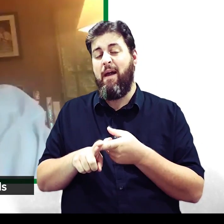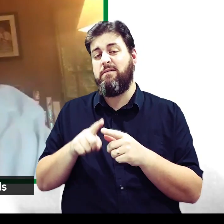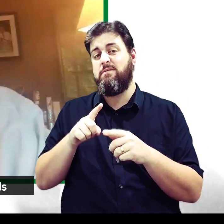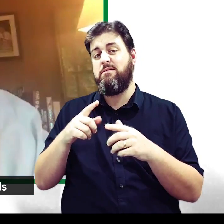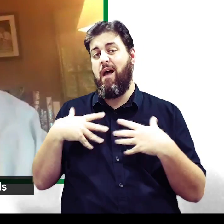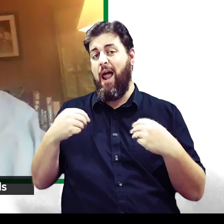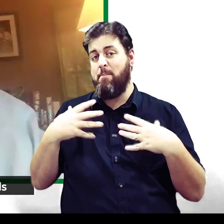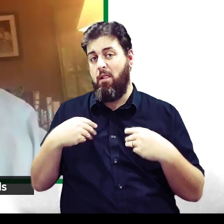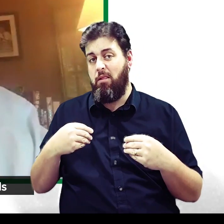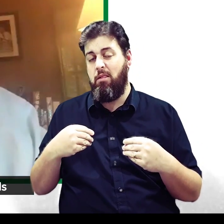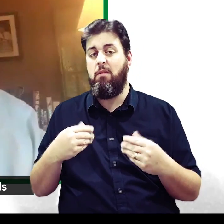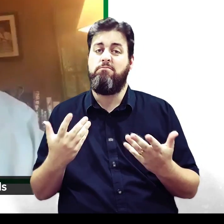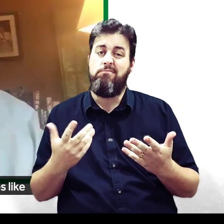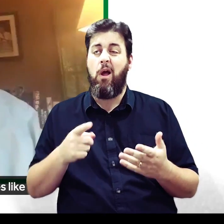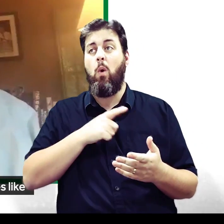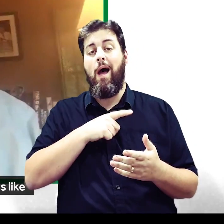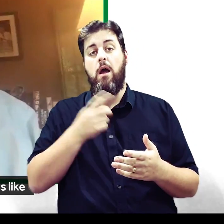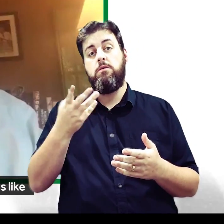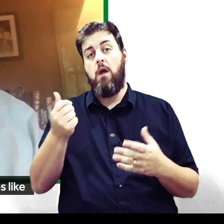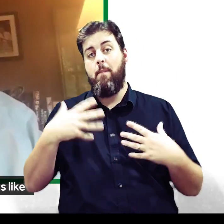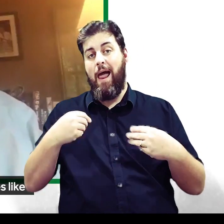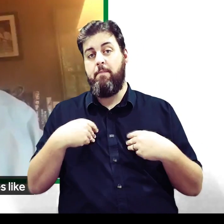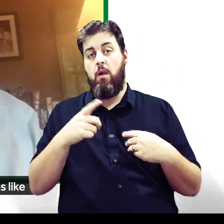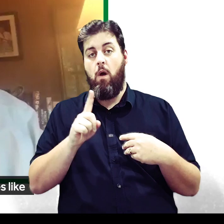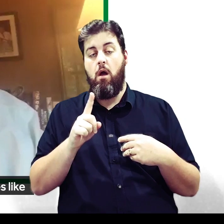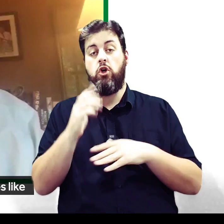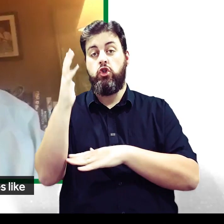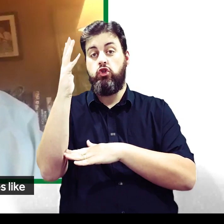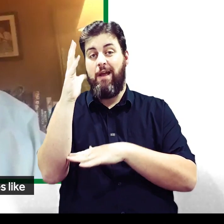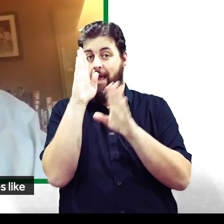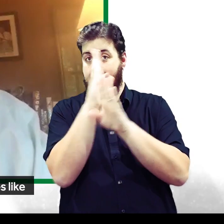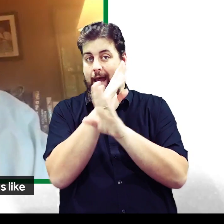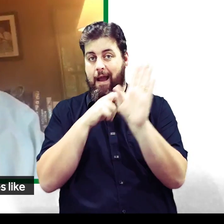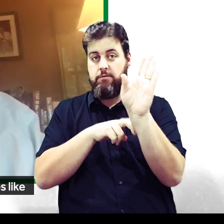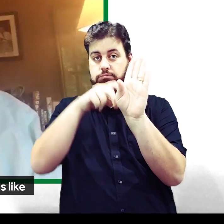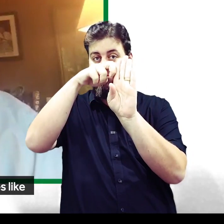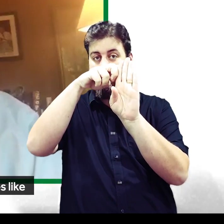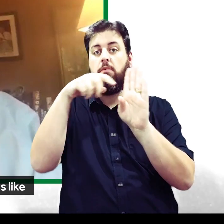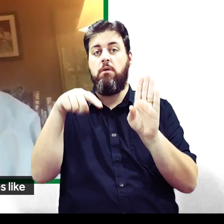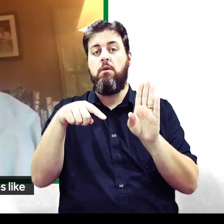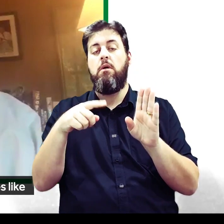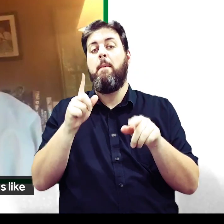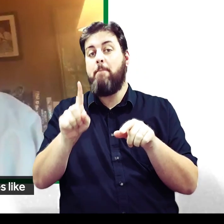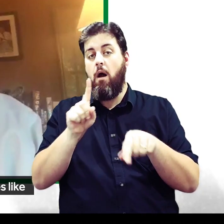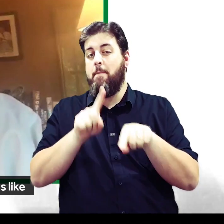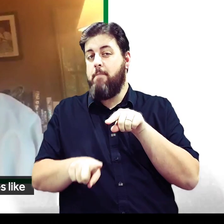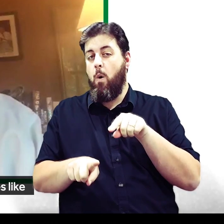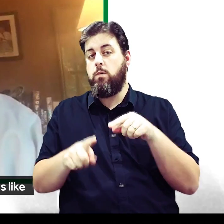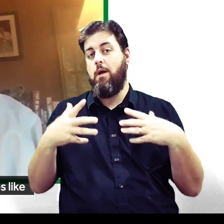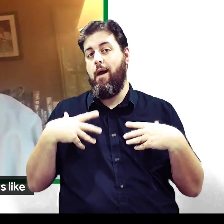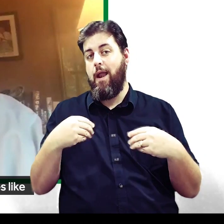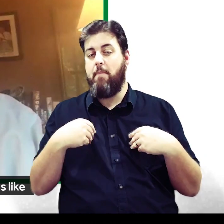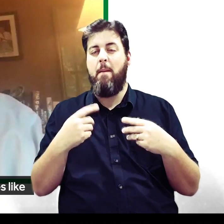some animals will be hiding in trees. I mean probably for many animals